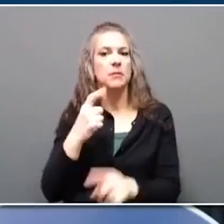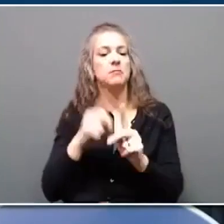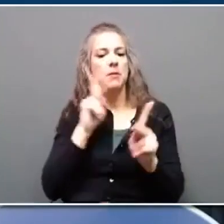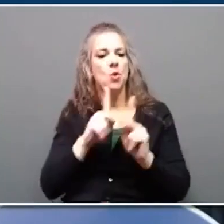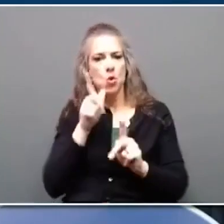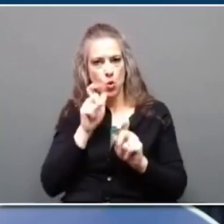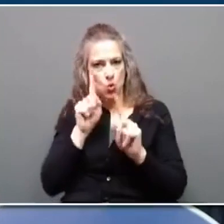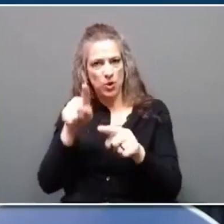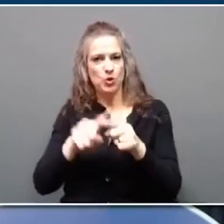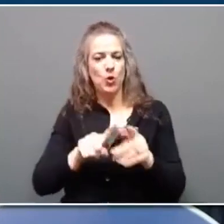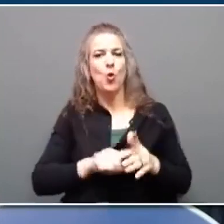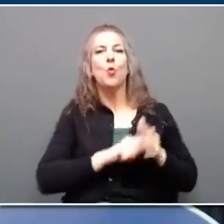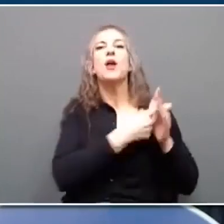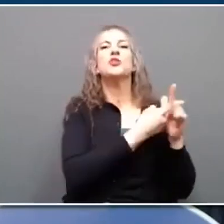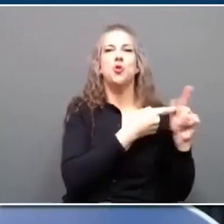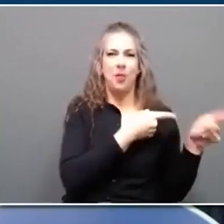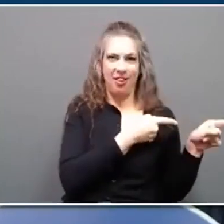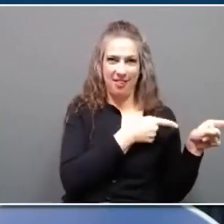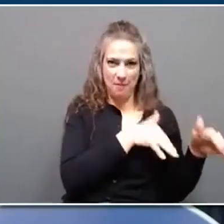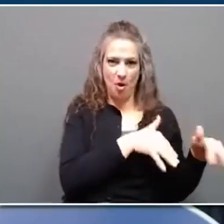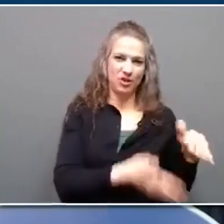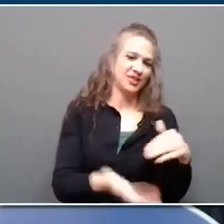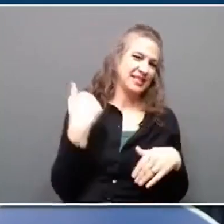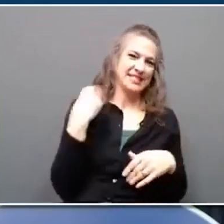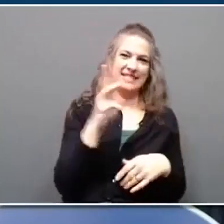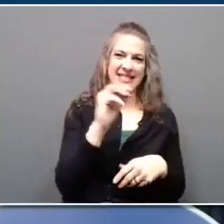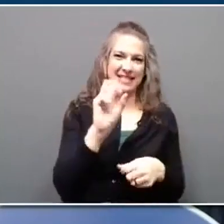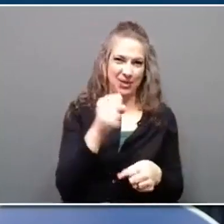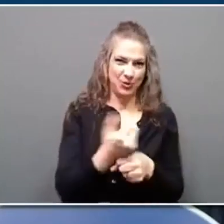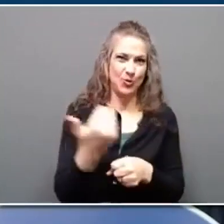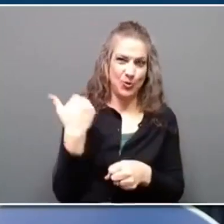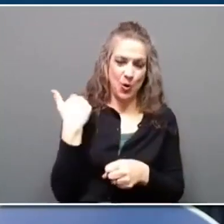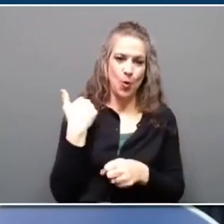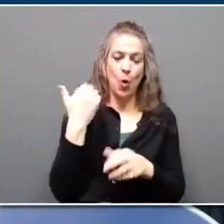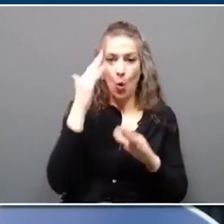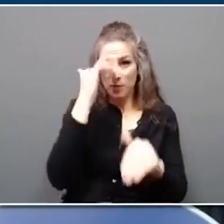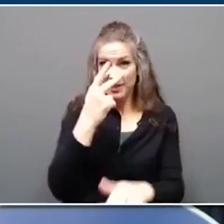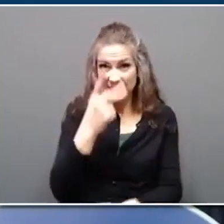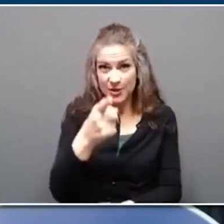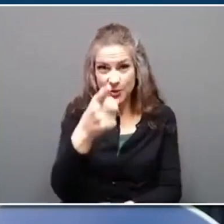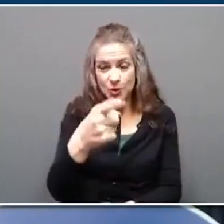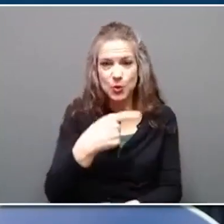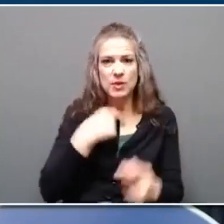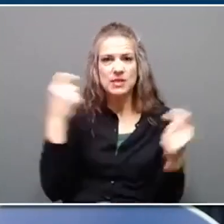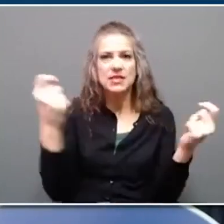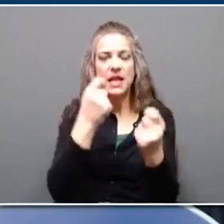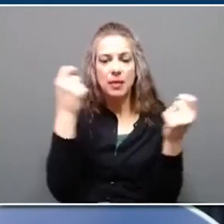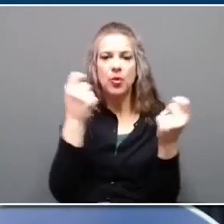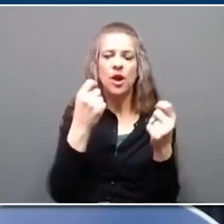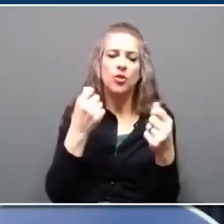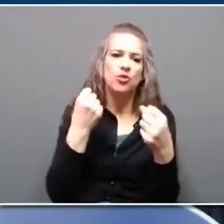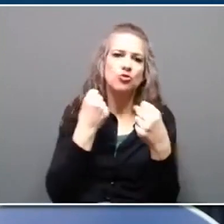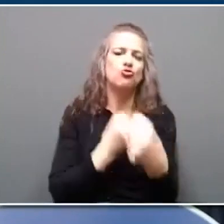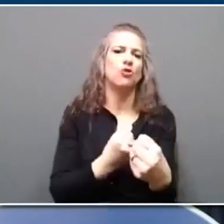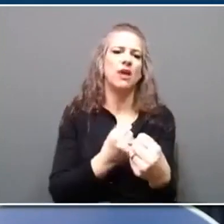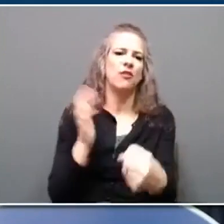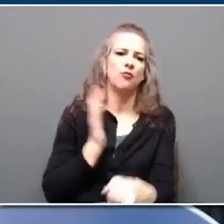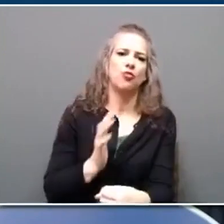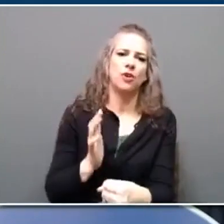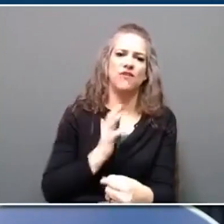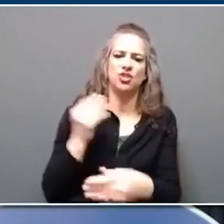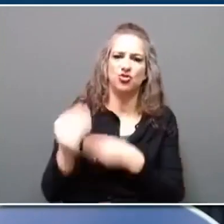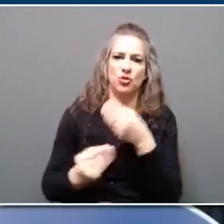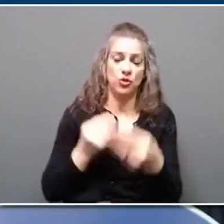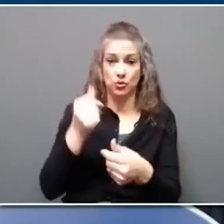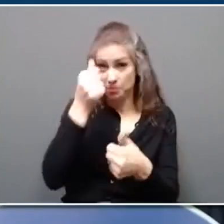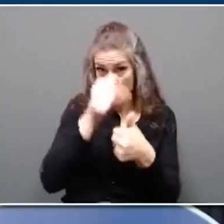the original march 60 years ago. We hope to see you as we celebrate the strength of previous generations. And remember, this